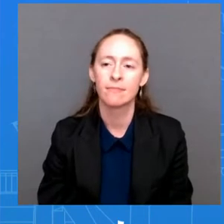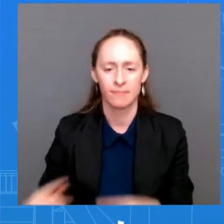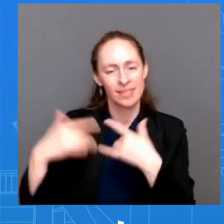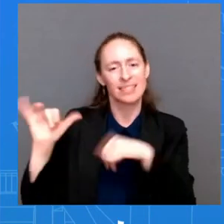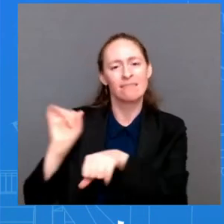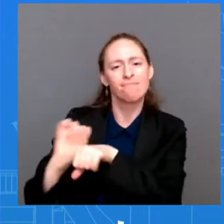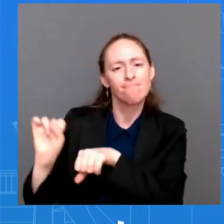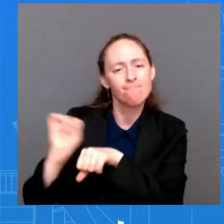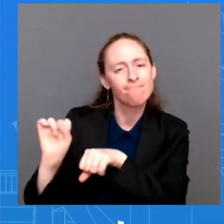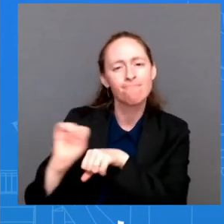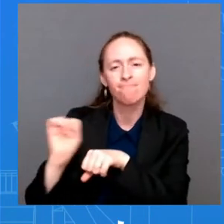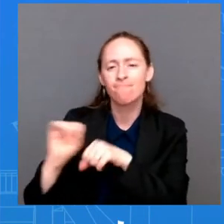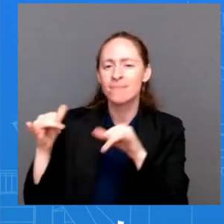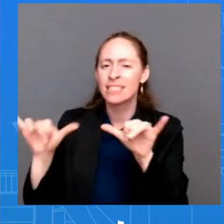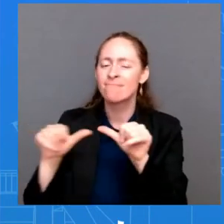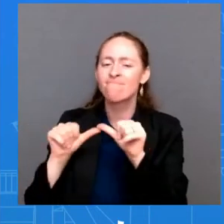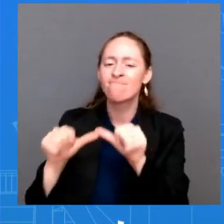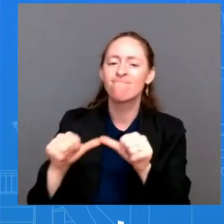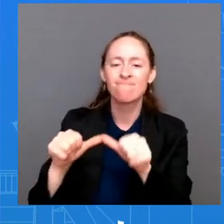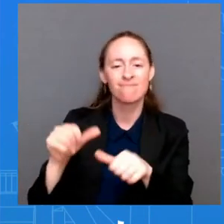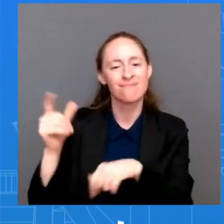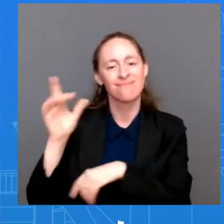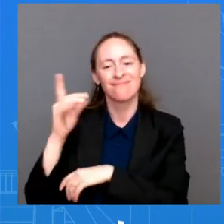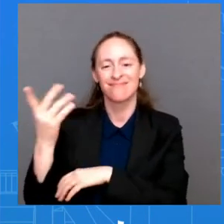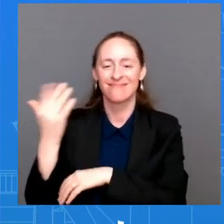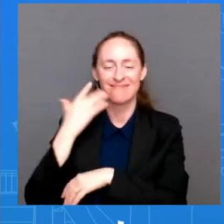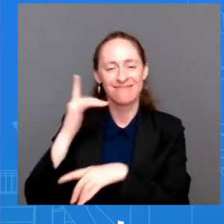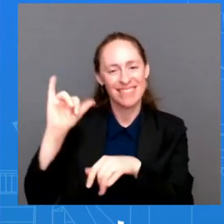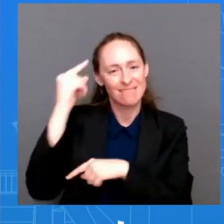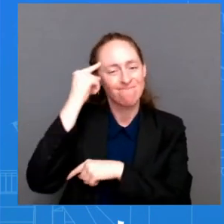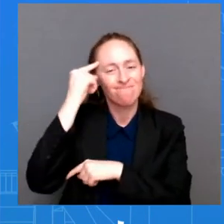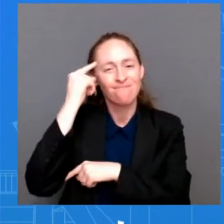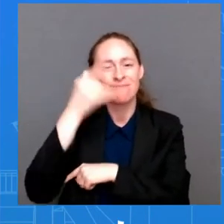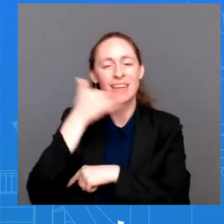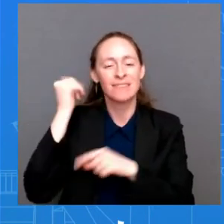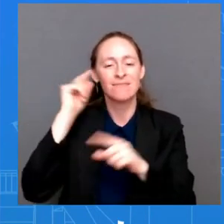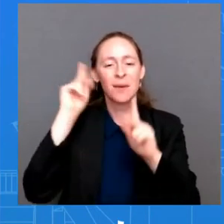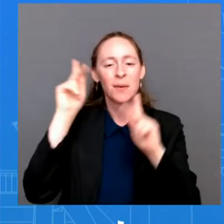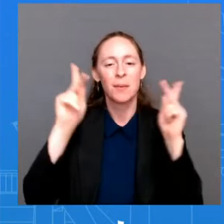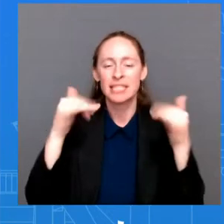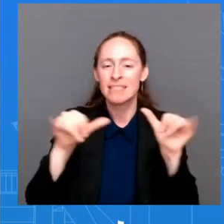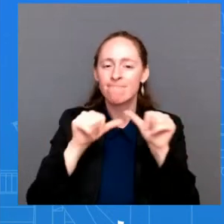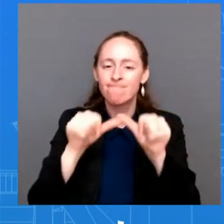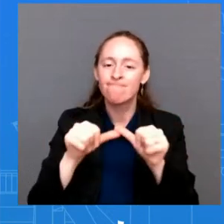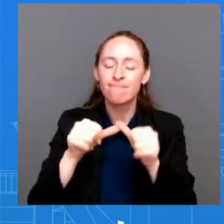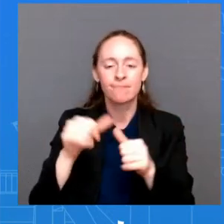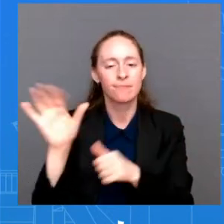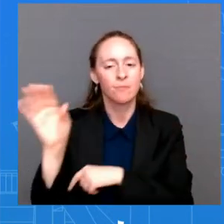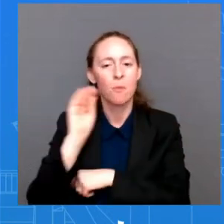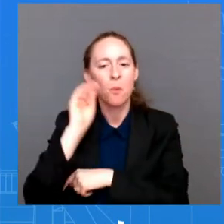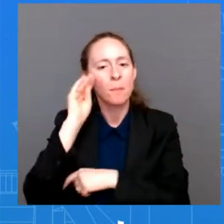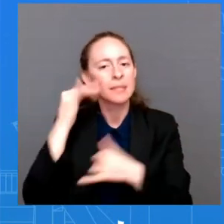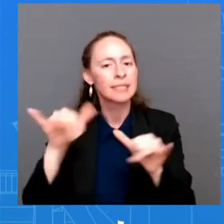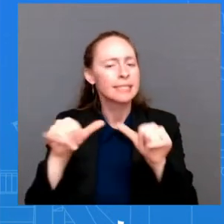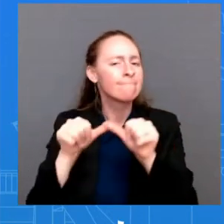So he is in the White House residence, and he's going to continue to do that as he isolates for a couple more days.